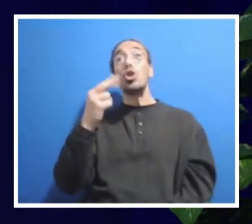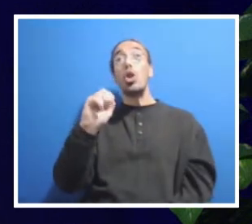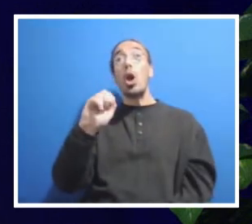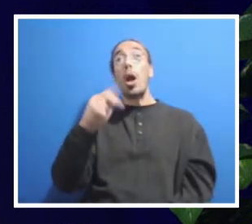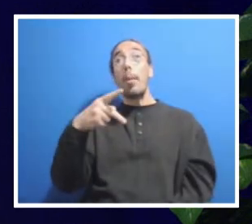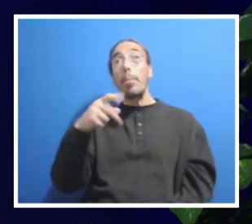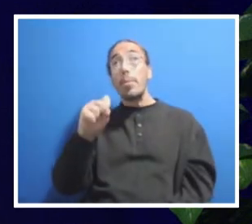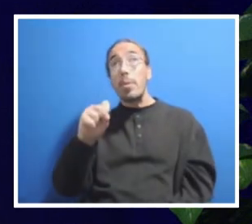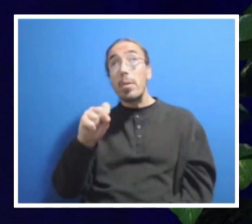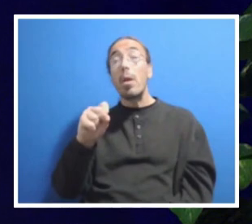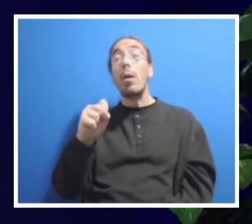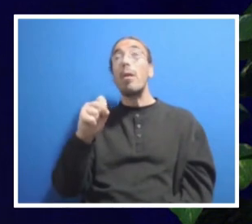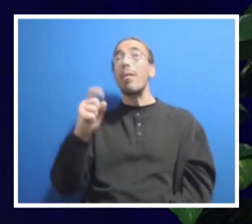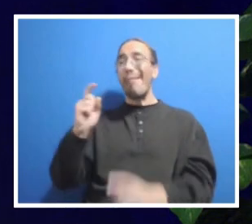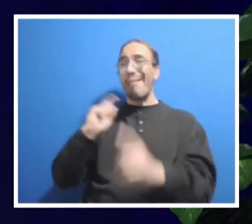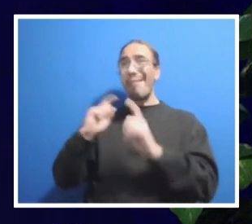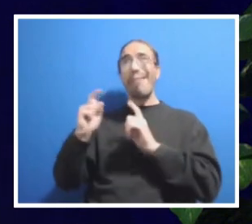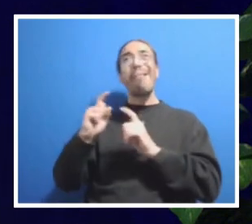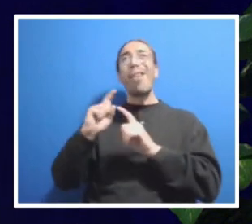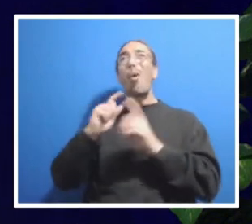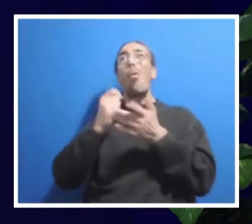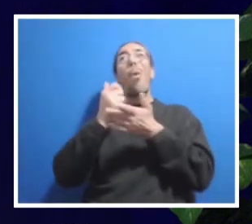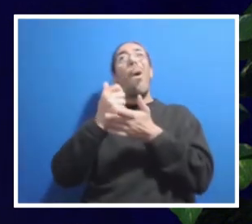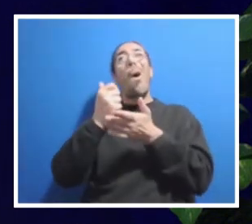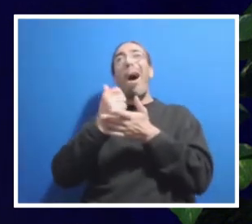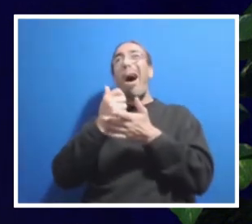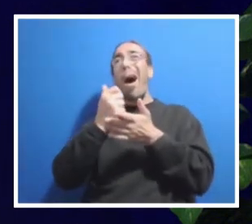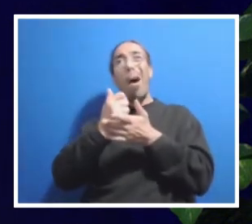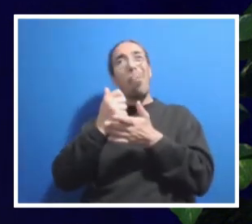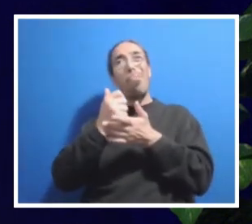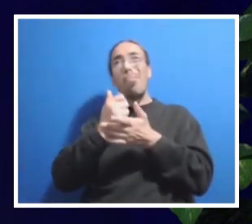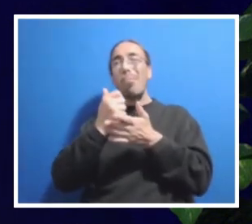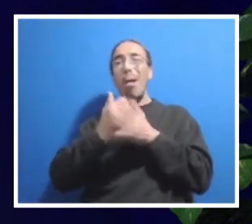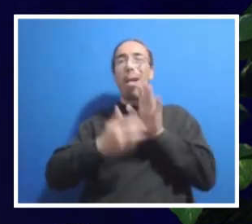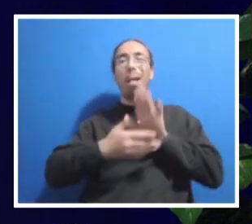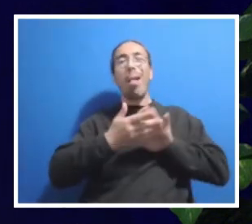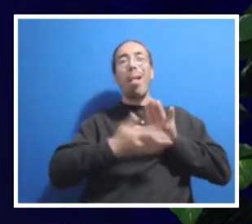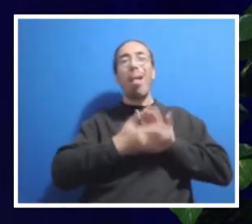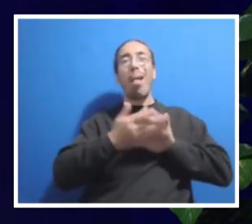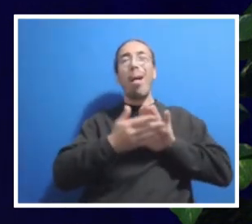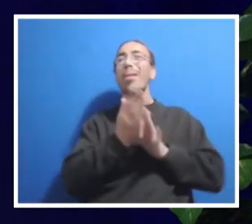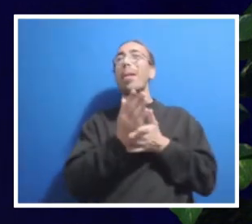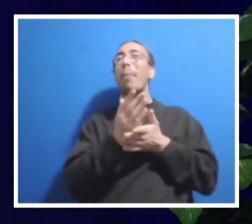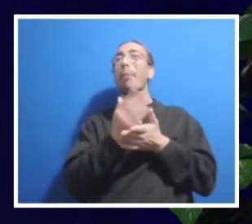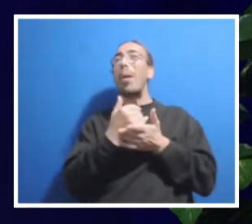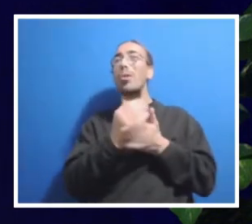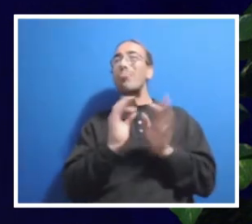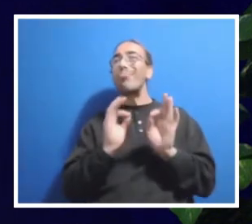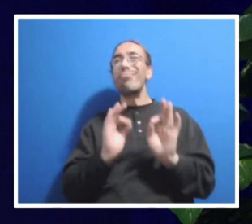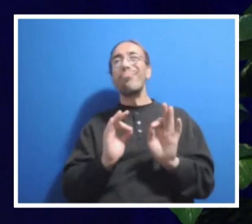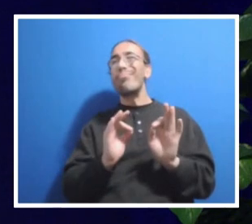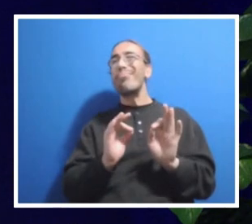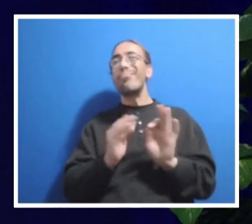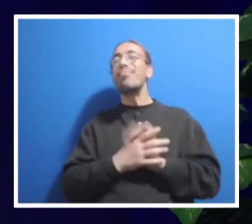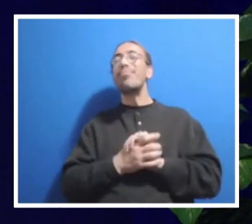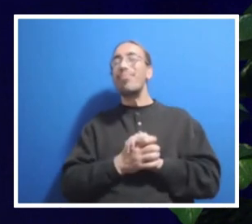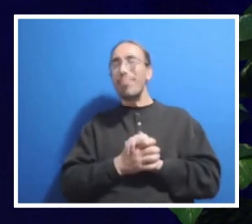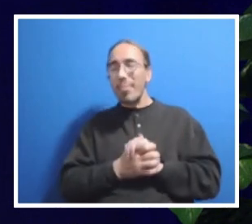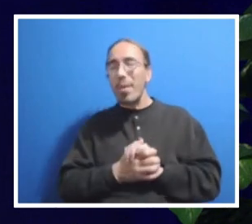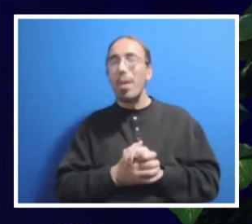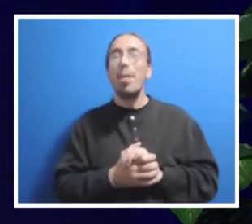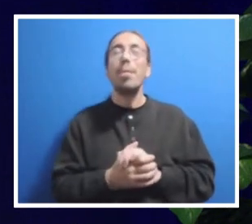needs, they don't help us actually operate the budget in a way that works for us. And so